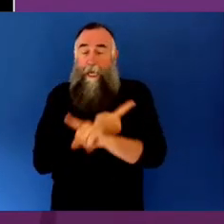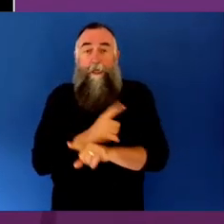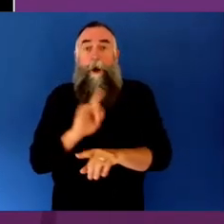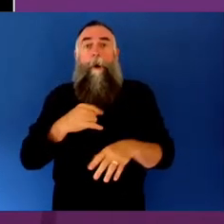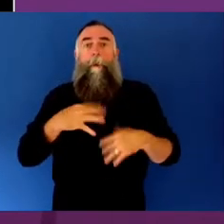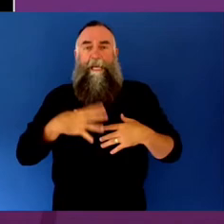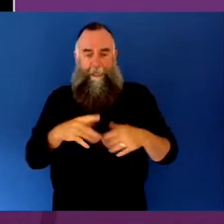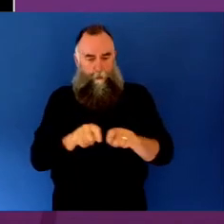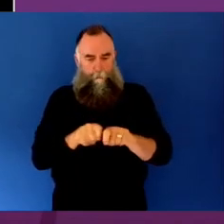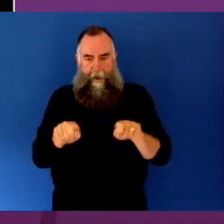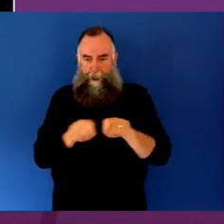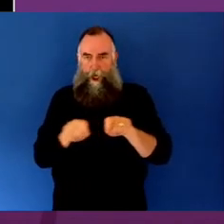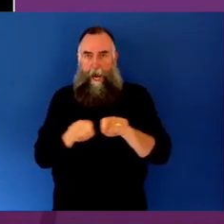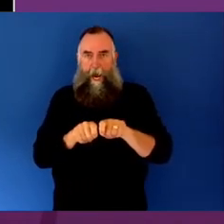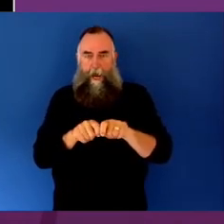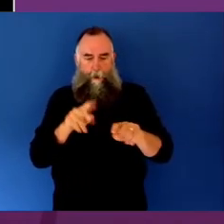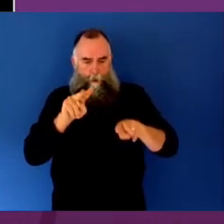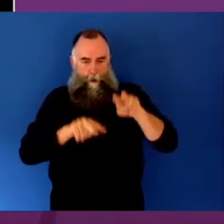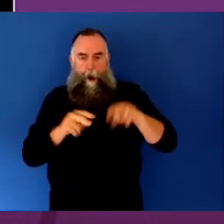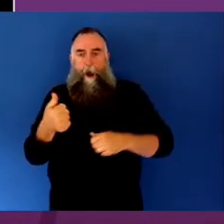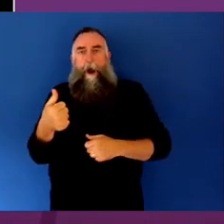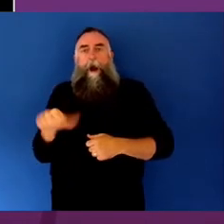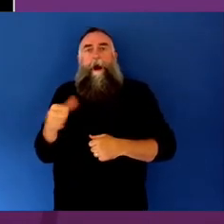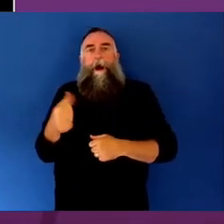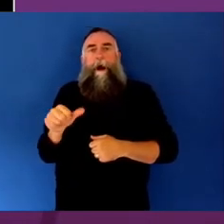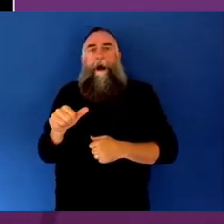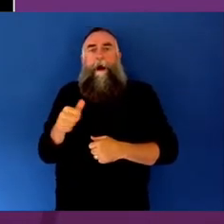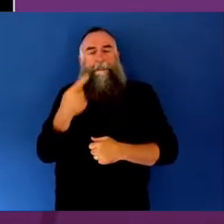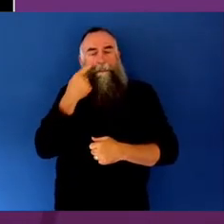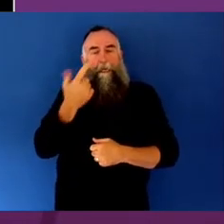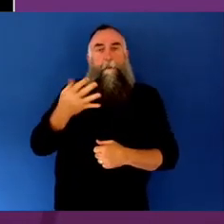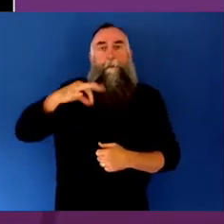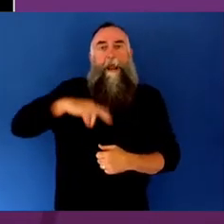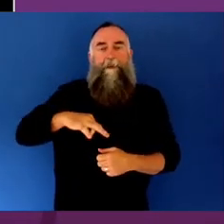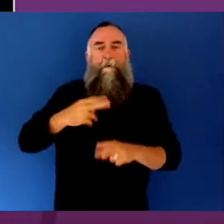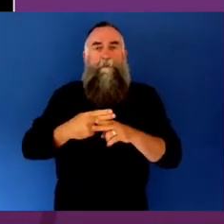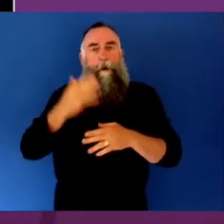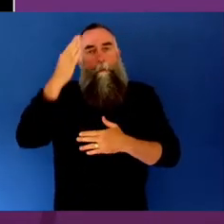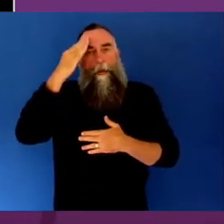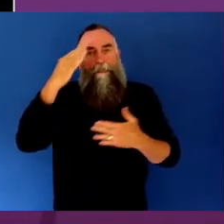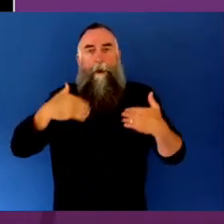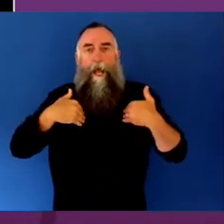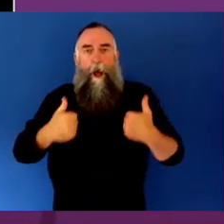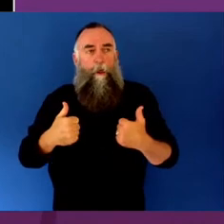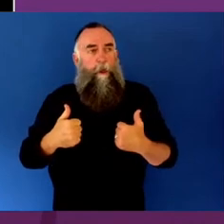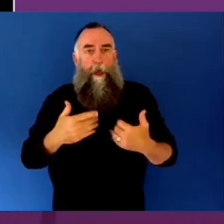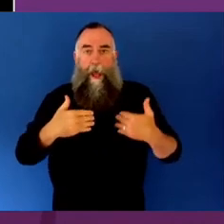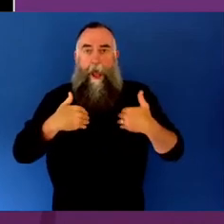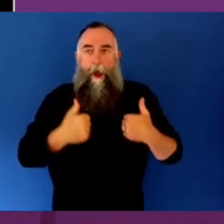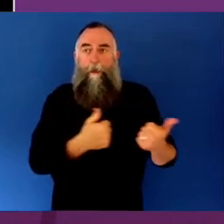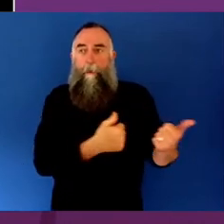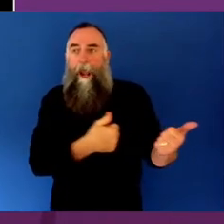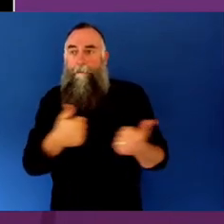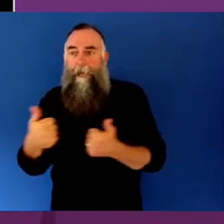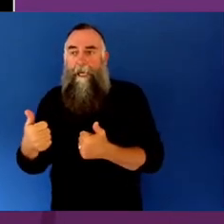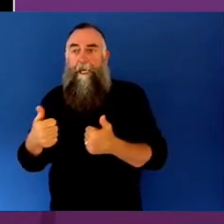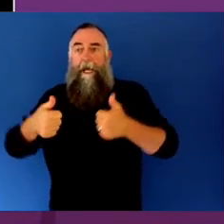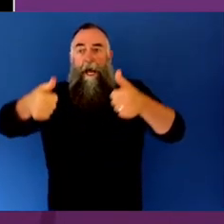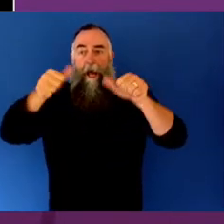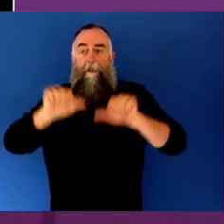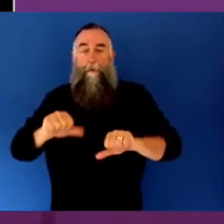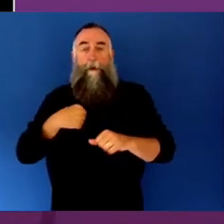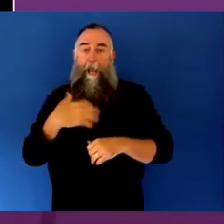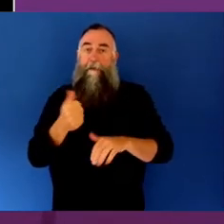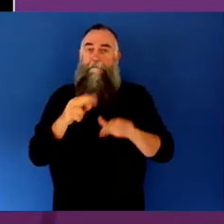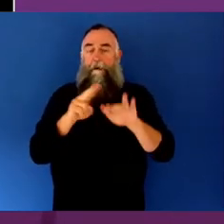extraordinary benefits of the arts on mental health and wellbeing, and their flow on to what